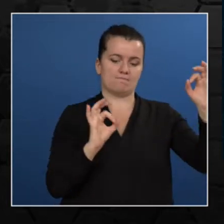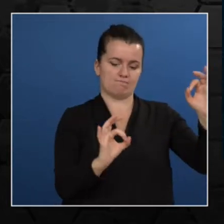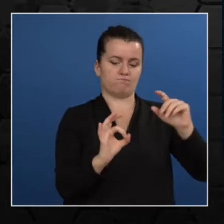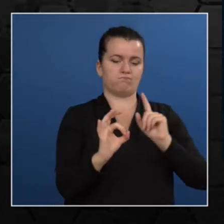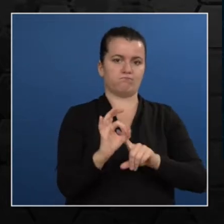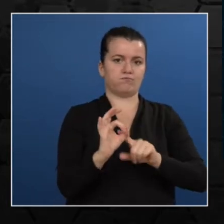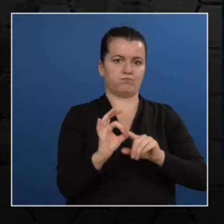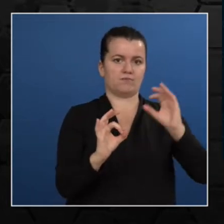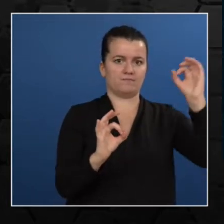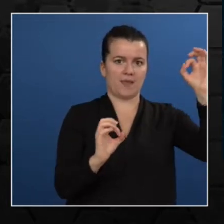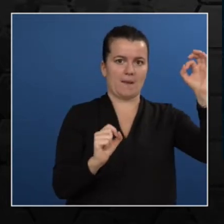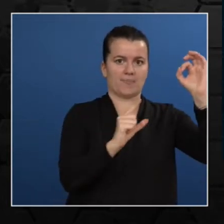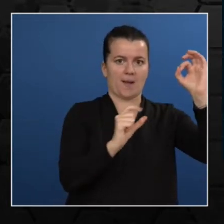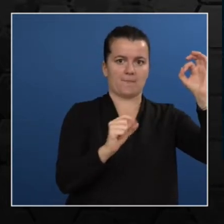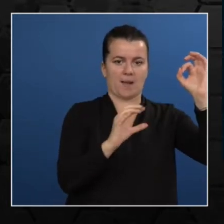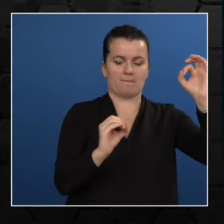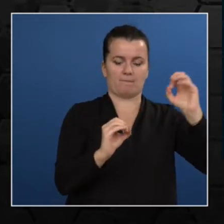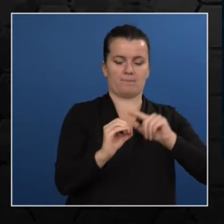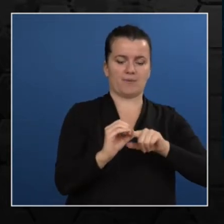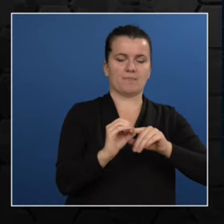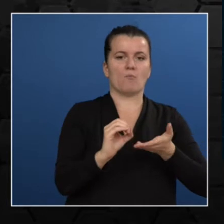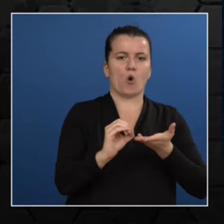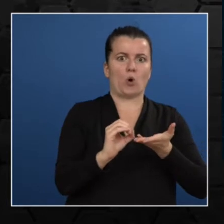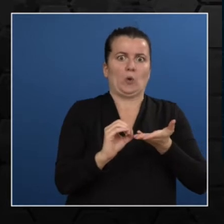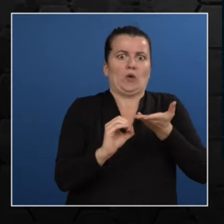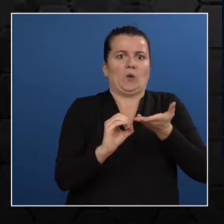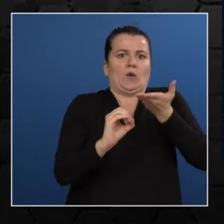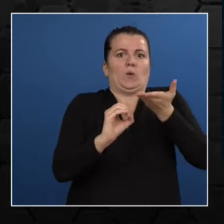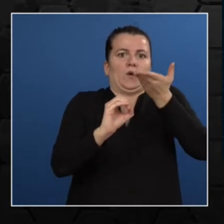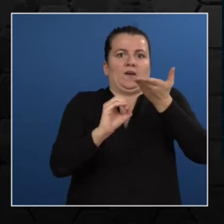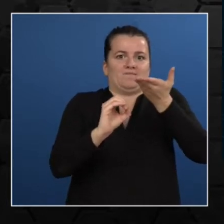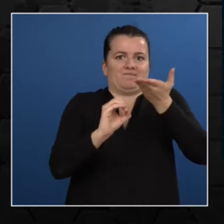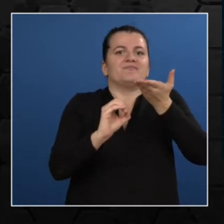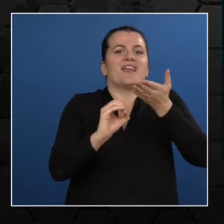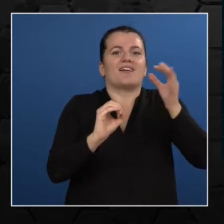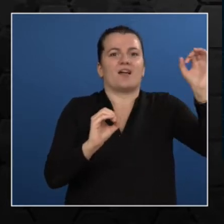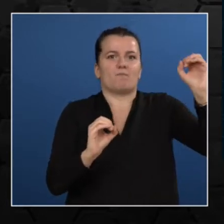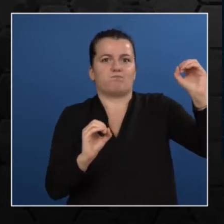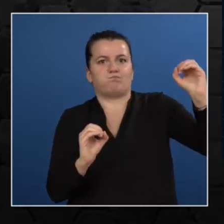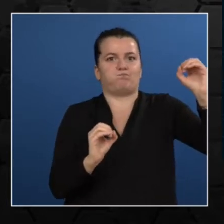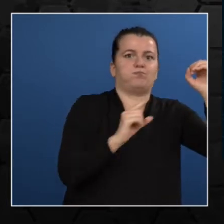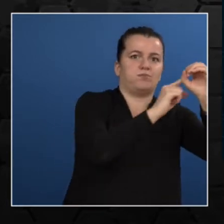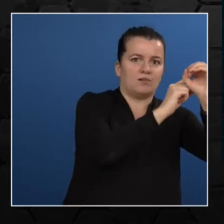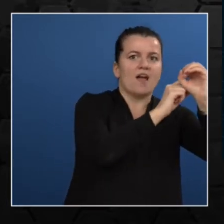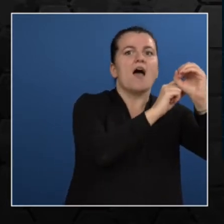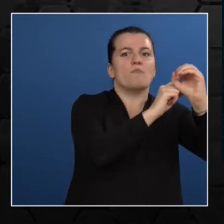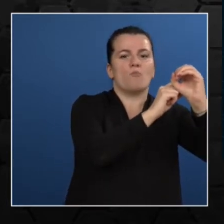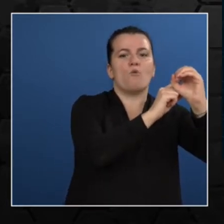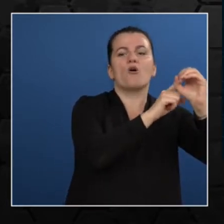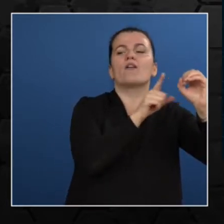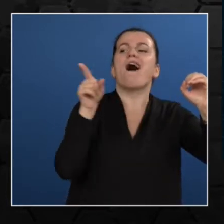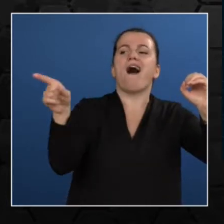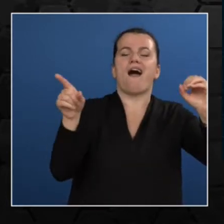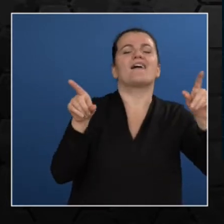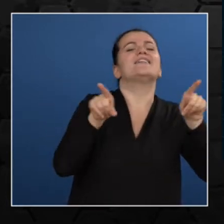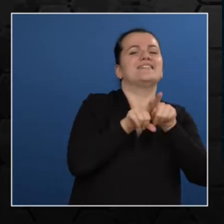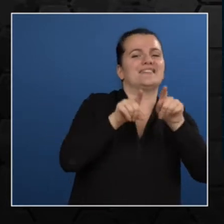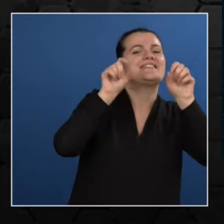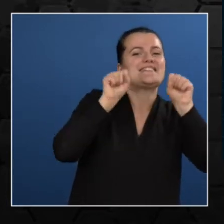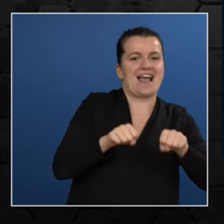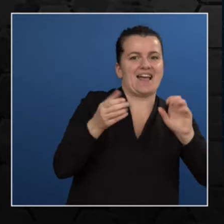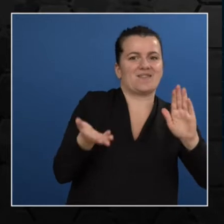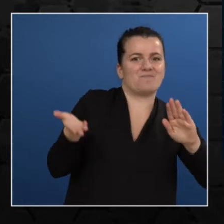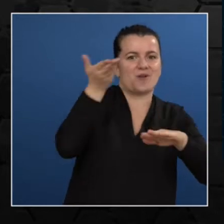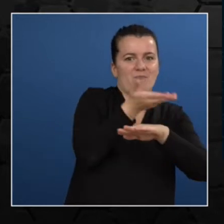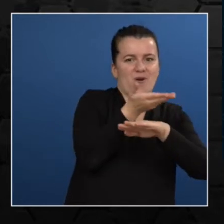promote those students who are good at extracurricular activities to the next grade. So this is how bias helps. It makes the model